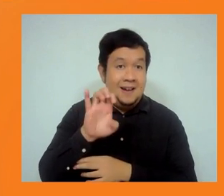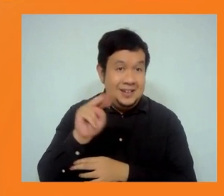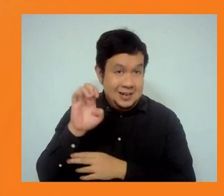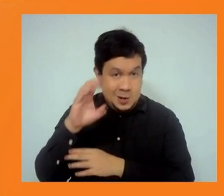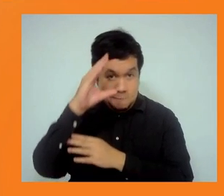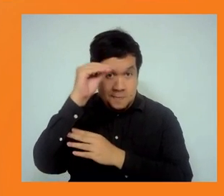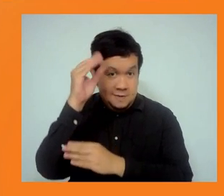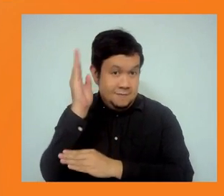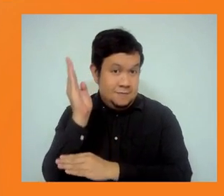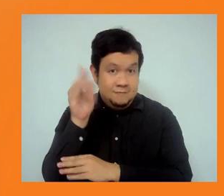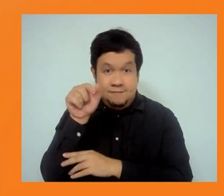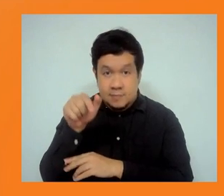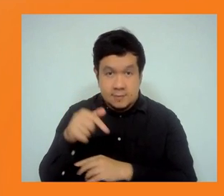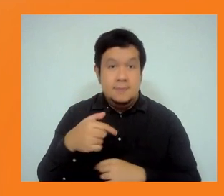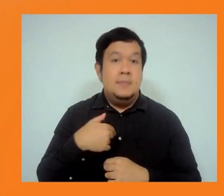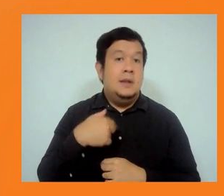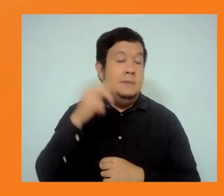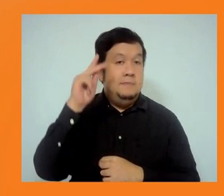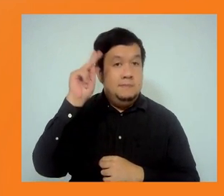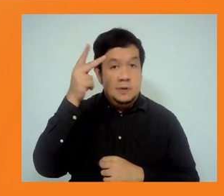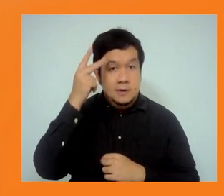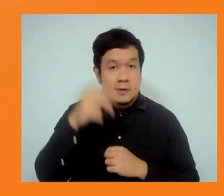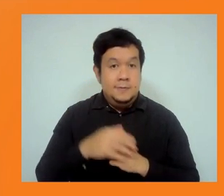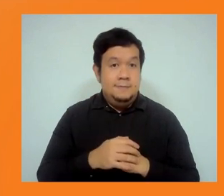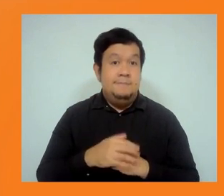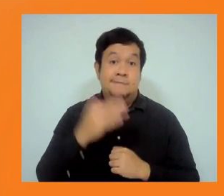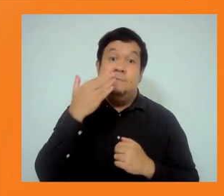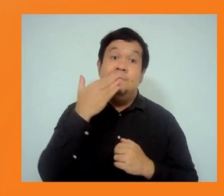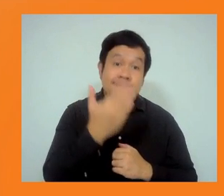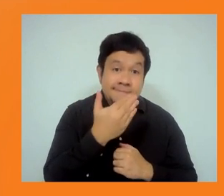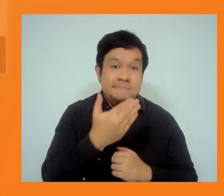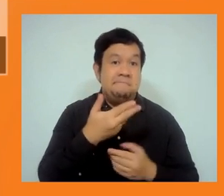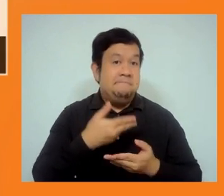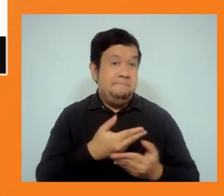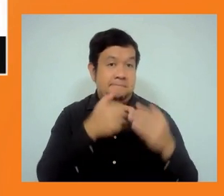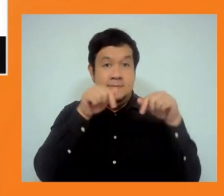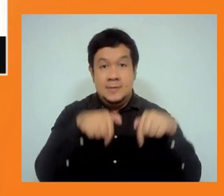Okay, thank you very much. Can I have the slides?